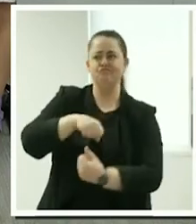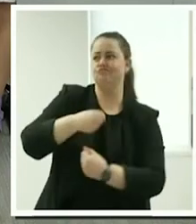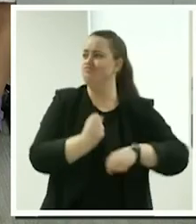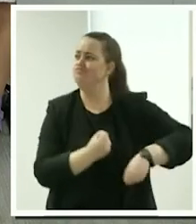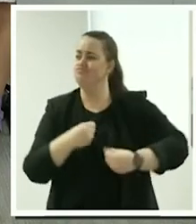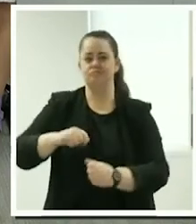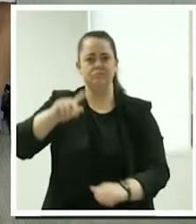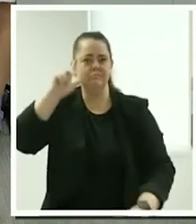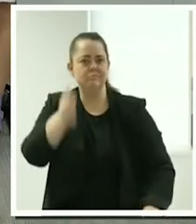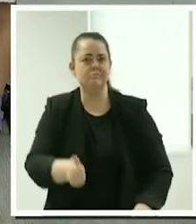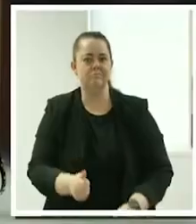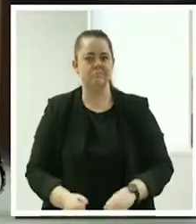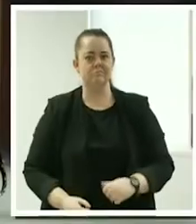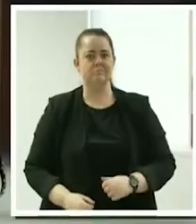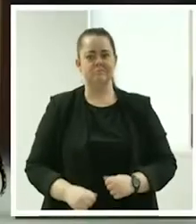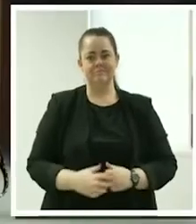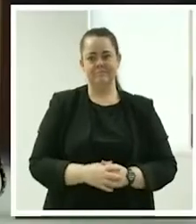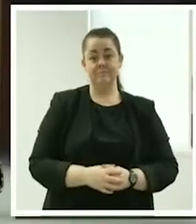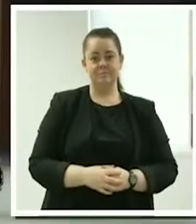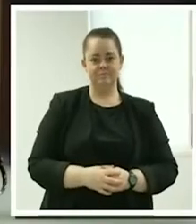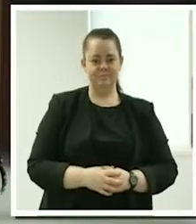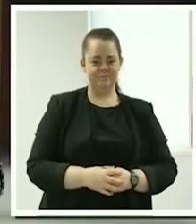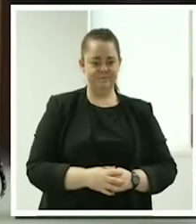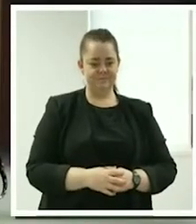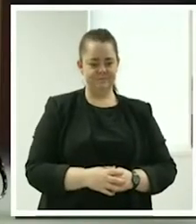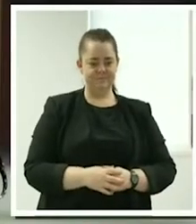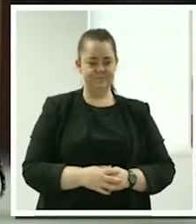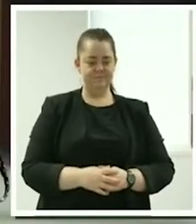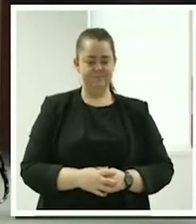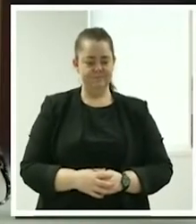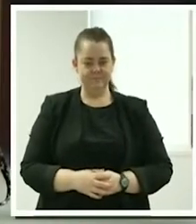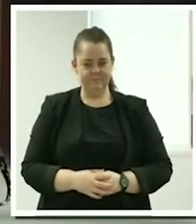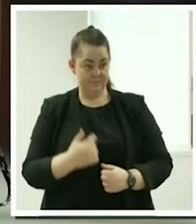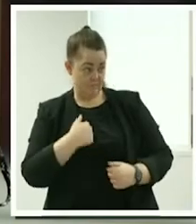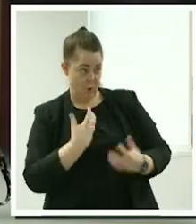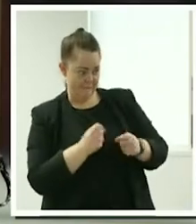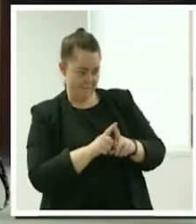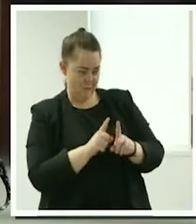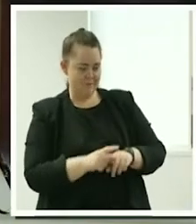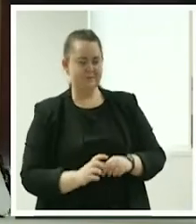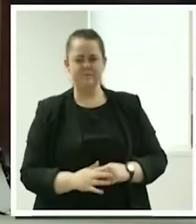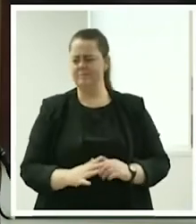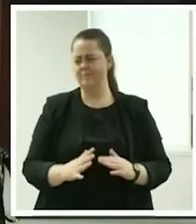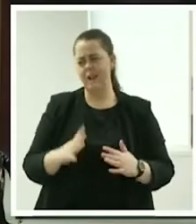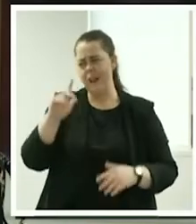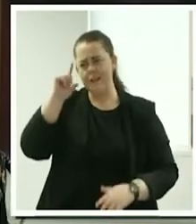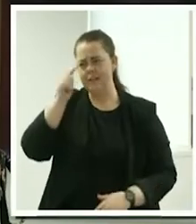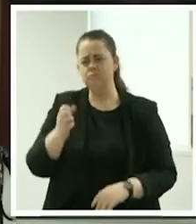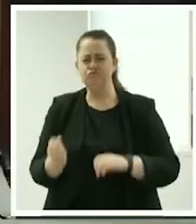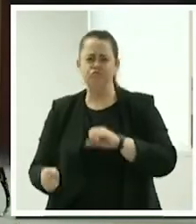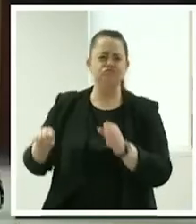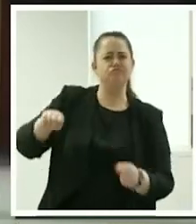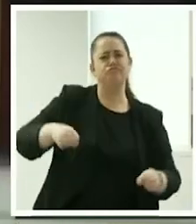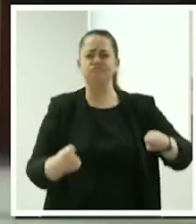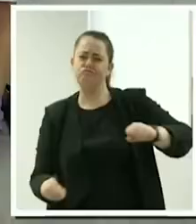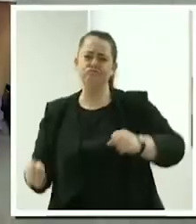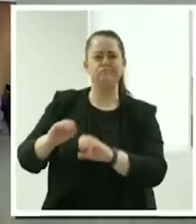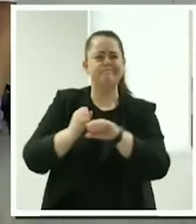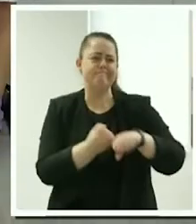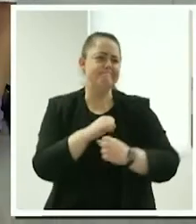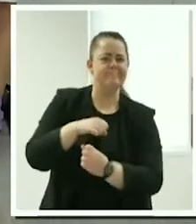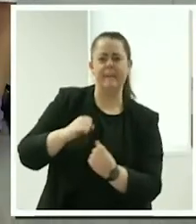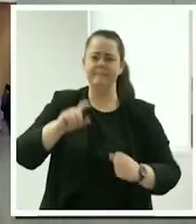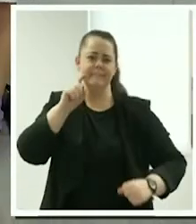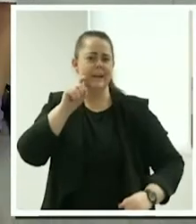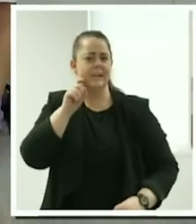freedom to to to work and do something that you love but you get the freedom to enjoy your life as well your quality of life matters